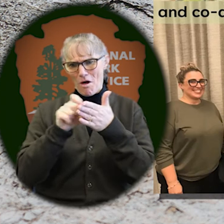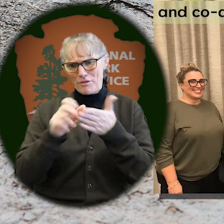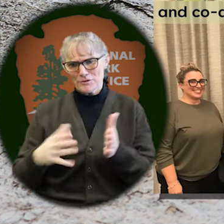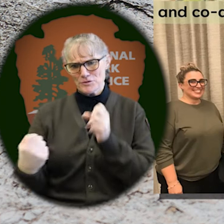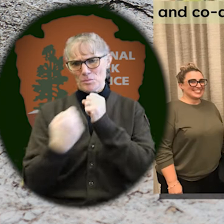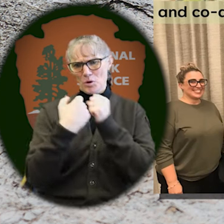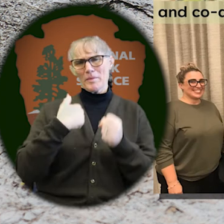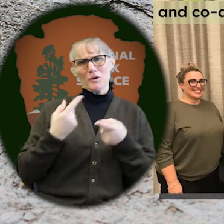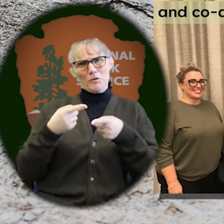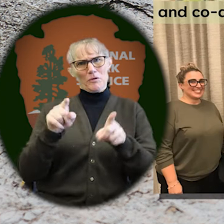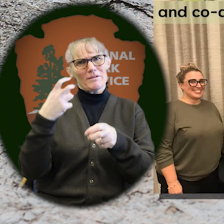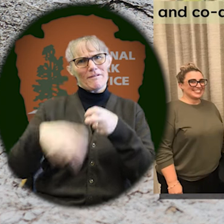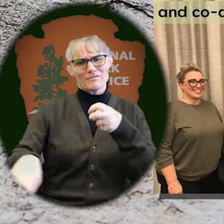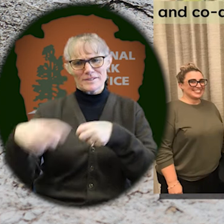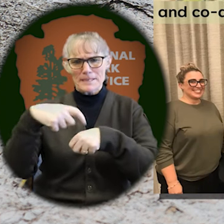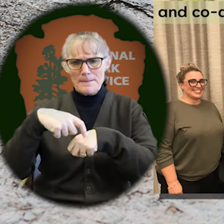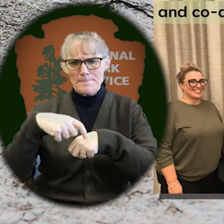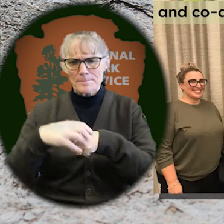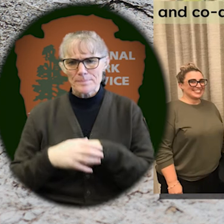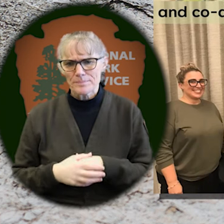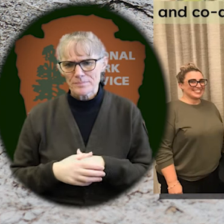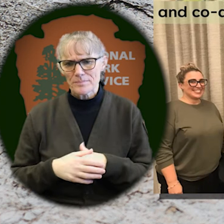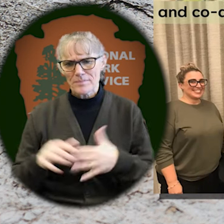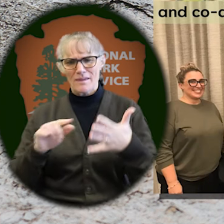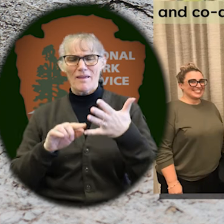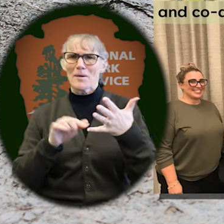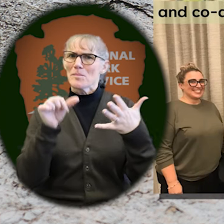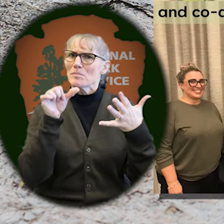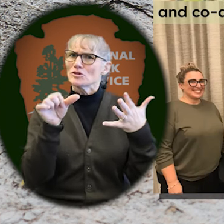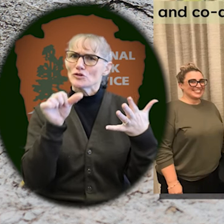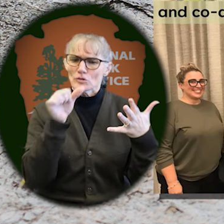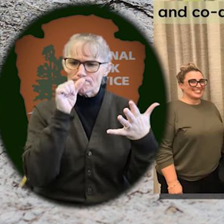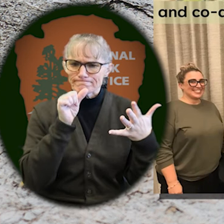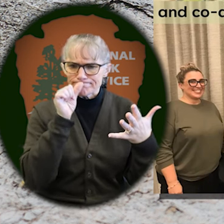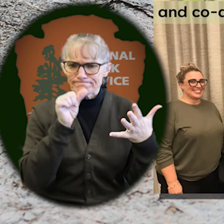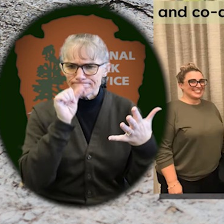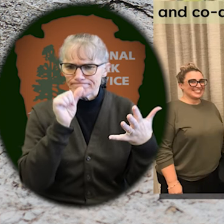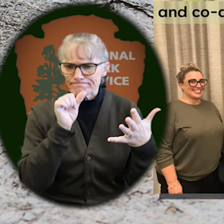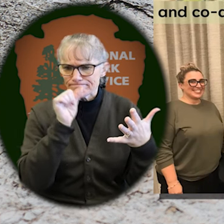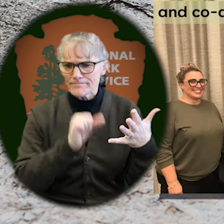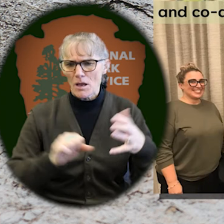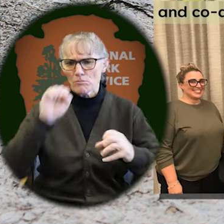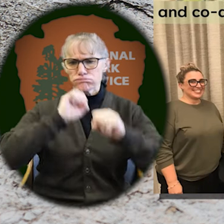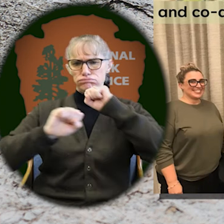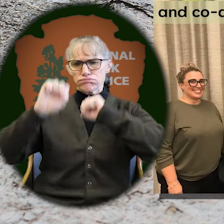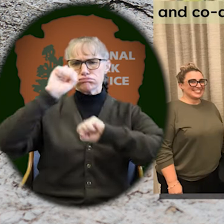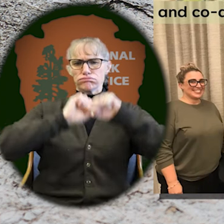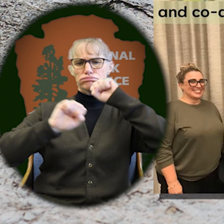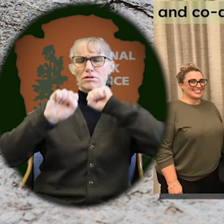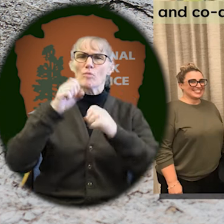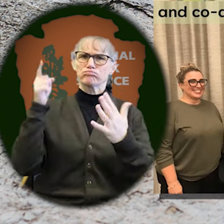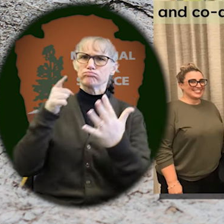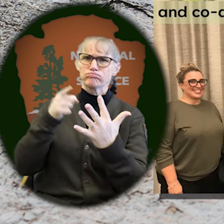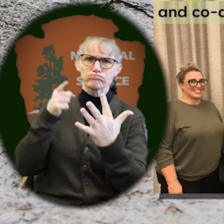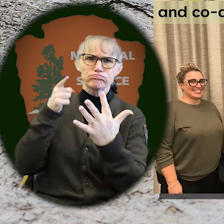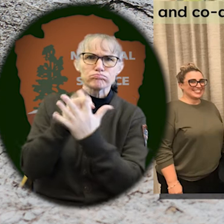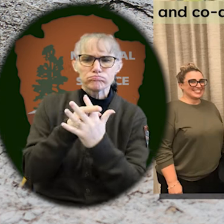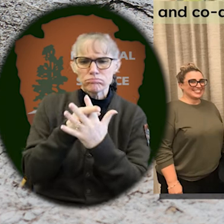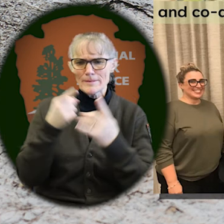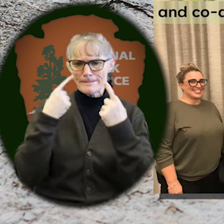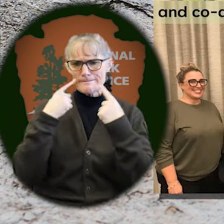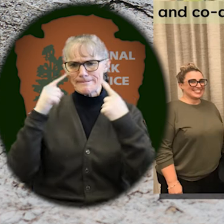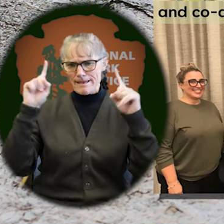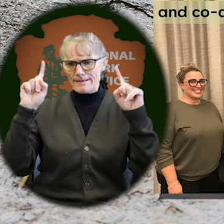And just continue to work hard. Do not like anything in the way of your goals and